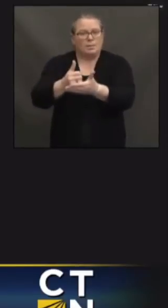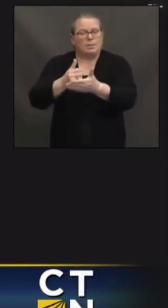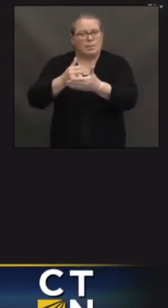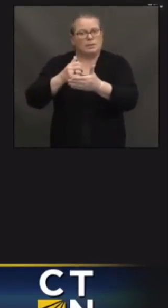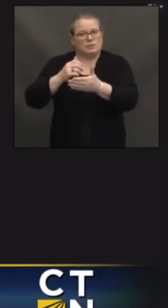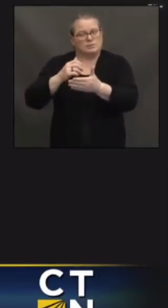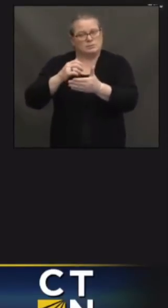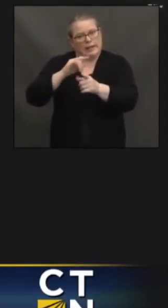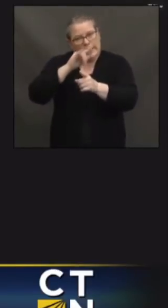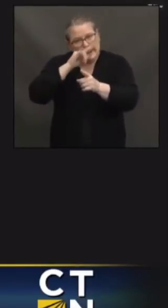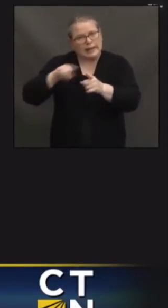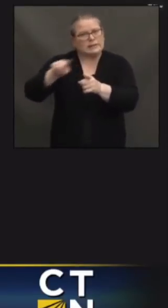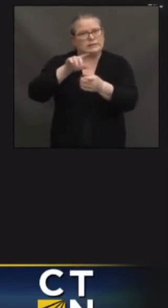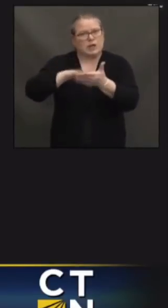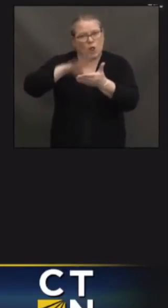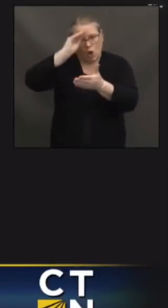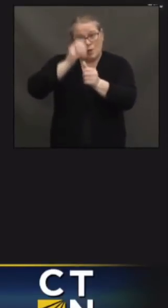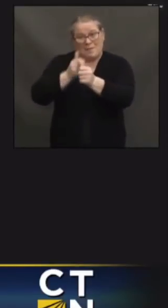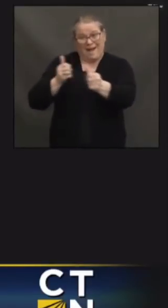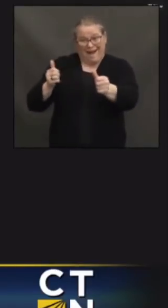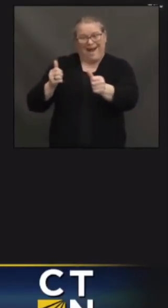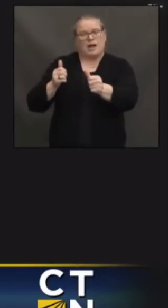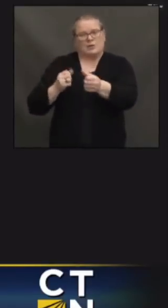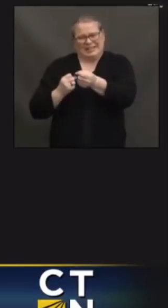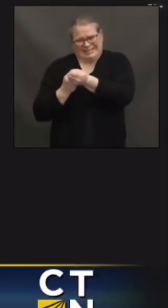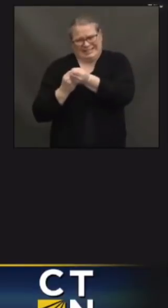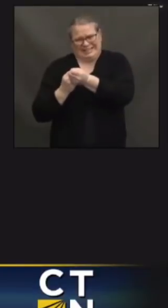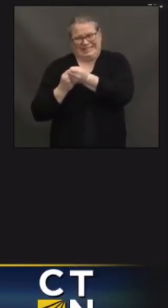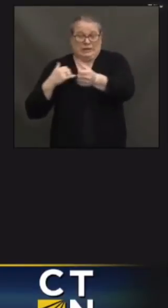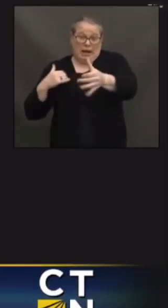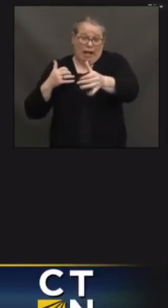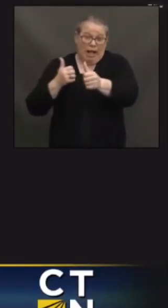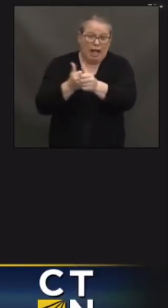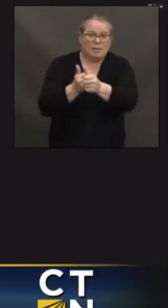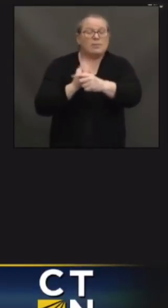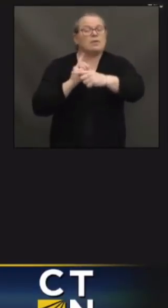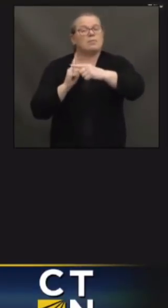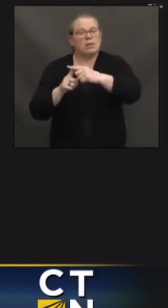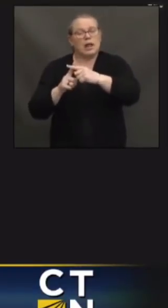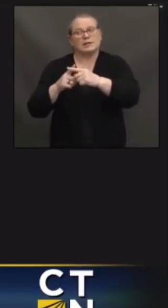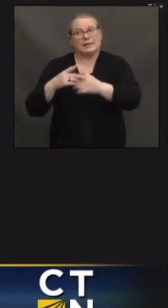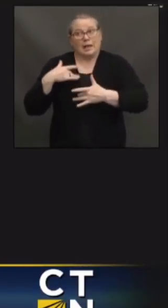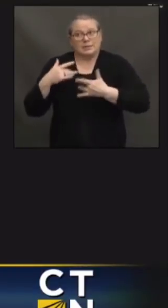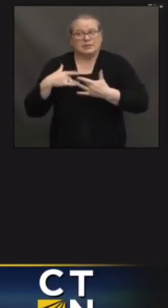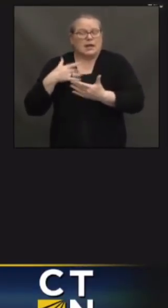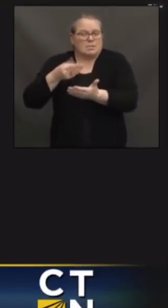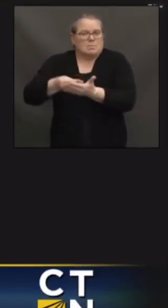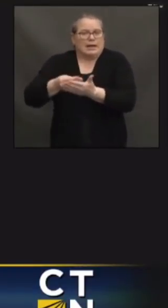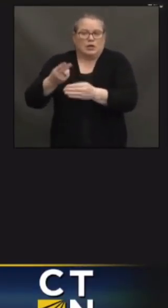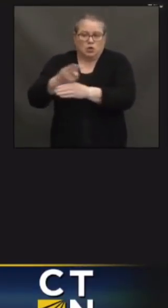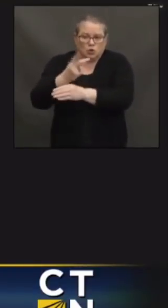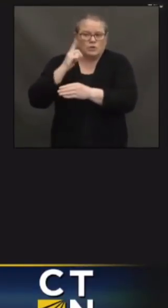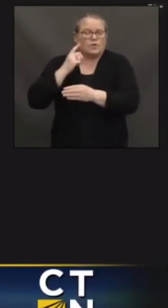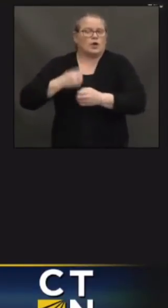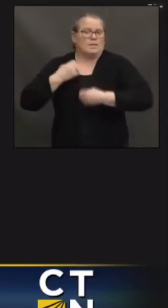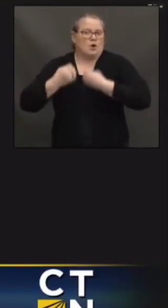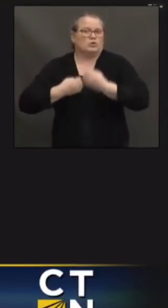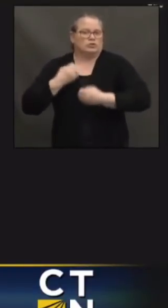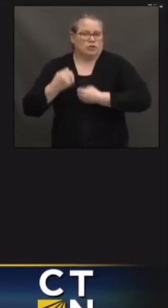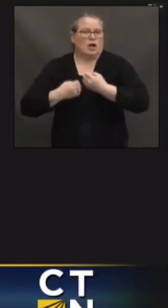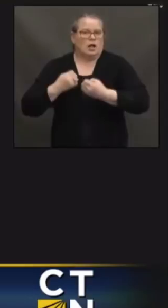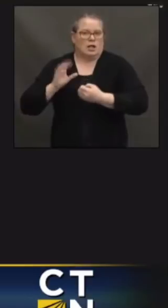for kids. But I'm also equally excited about the work that we're going to be able to do to try to make up for the emotional trauma. There's additional money in this bill